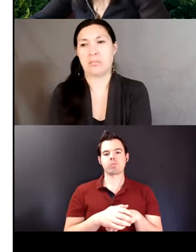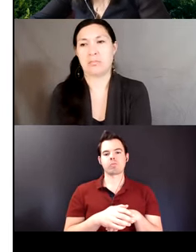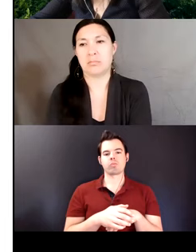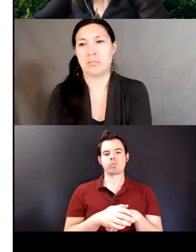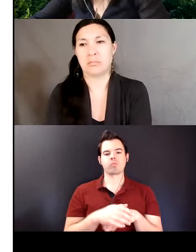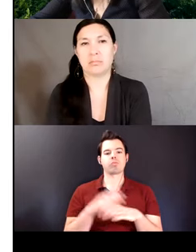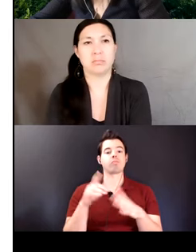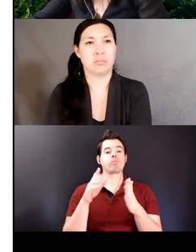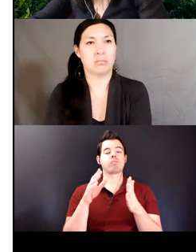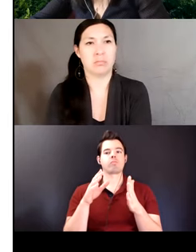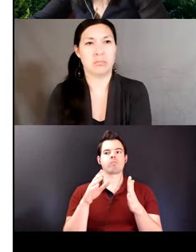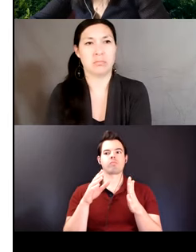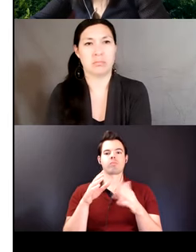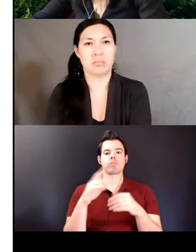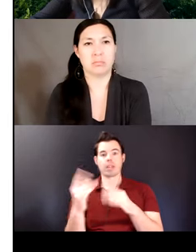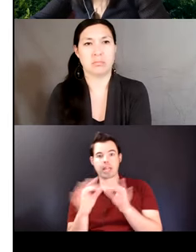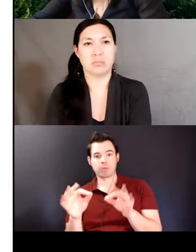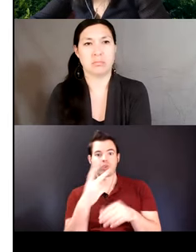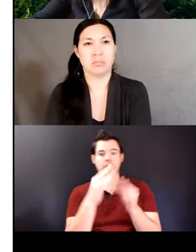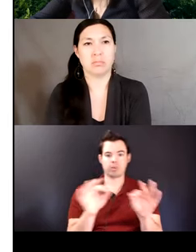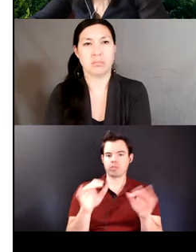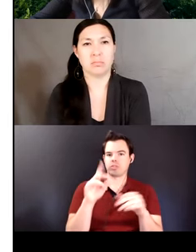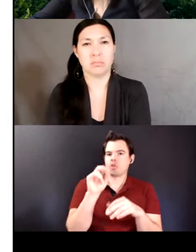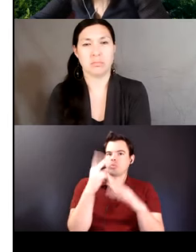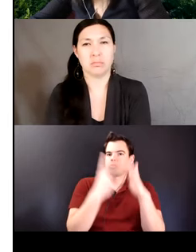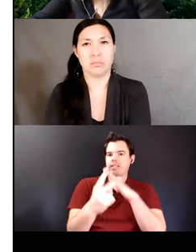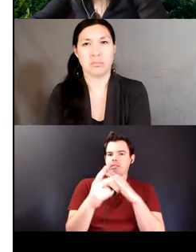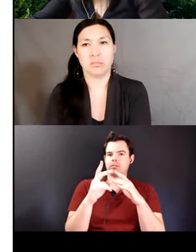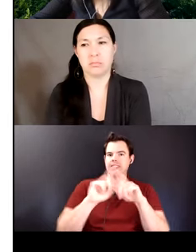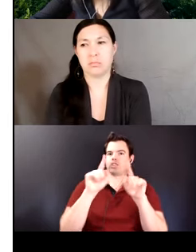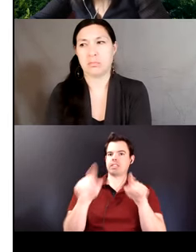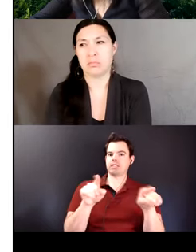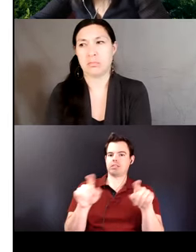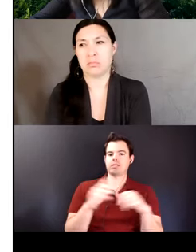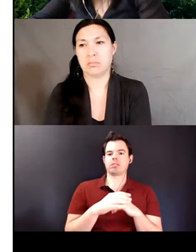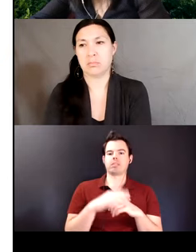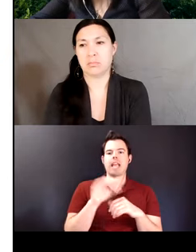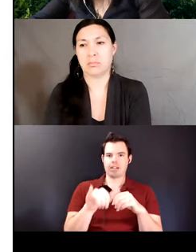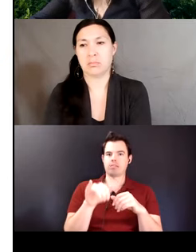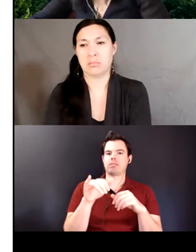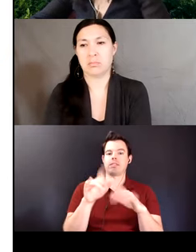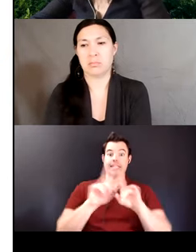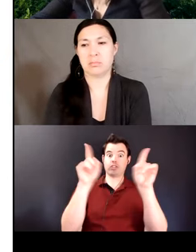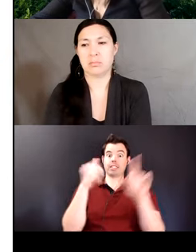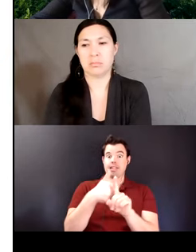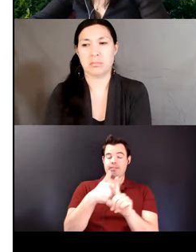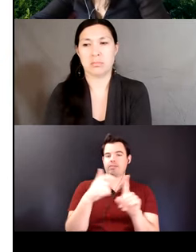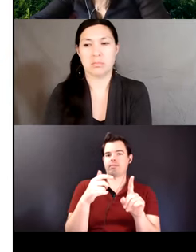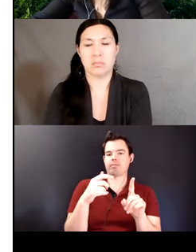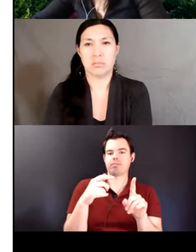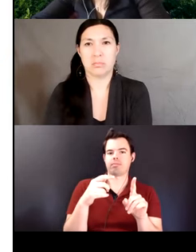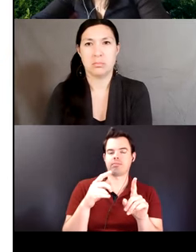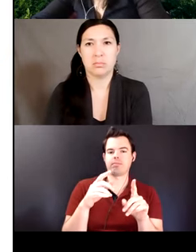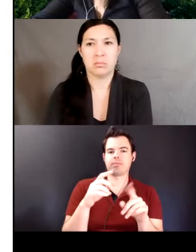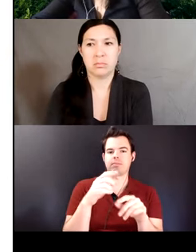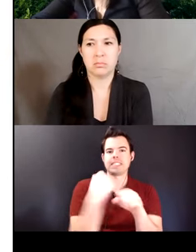number of derivational suffixes this difference is statistically highly significant monolinguals are